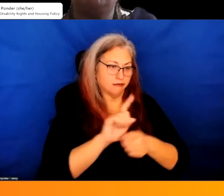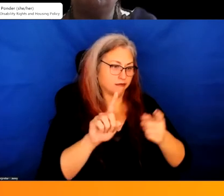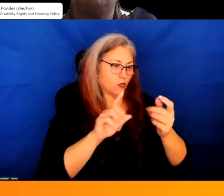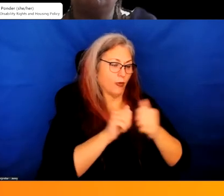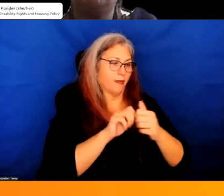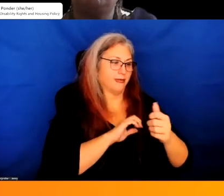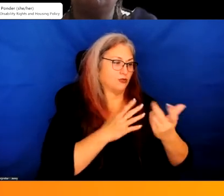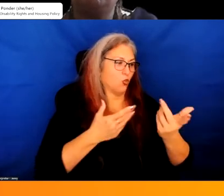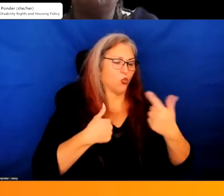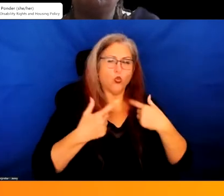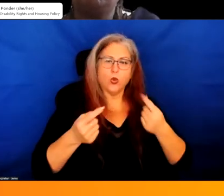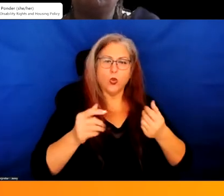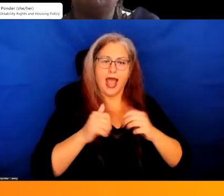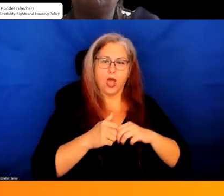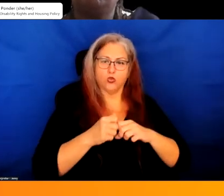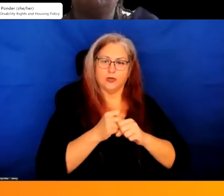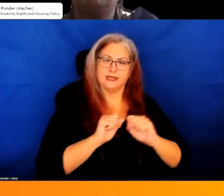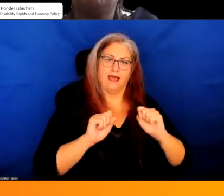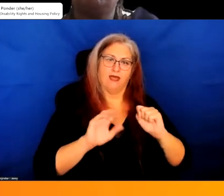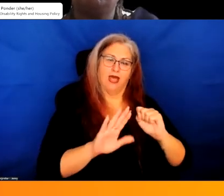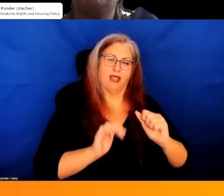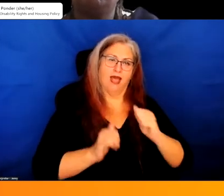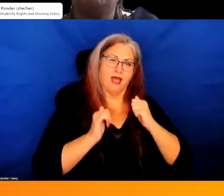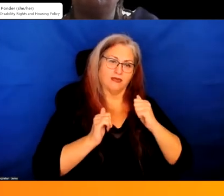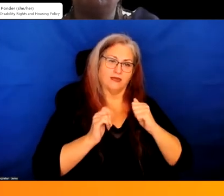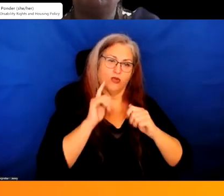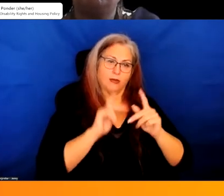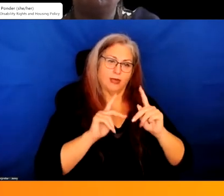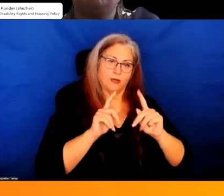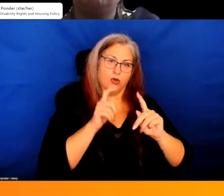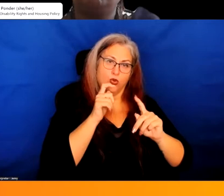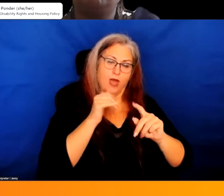do to save the lives of those who have this interaction?